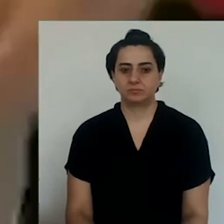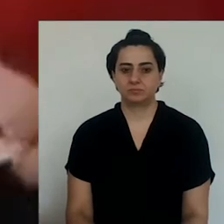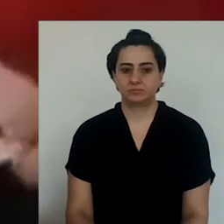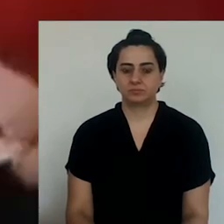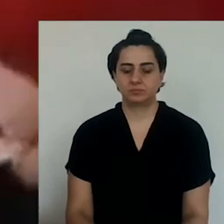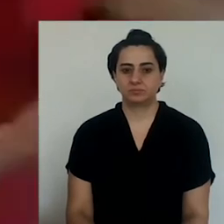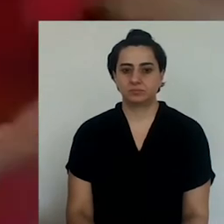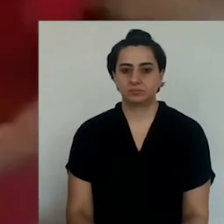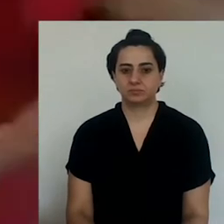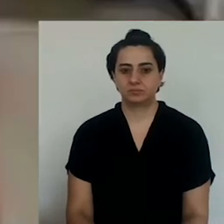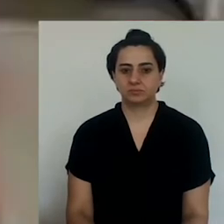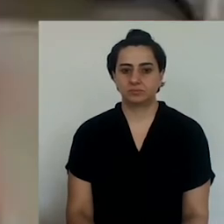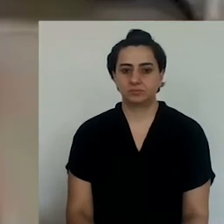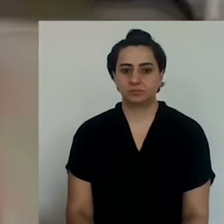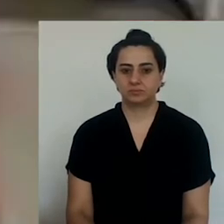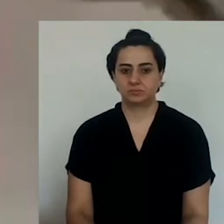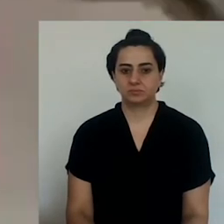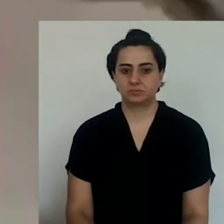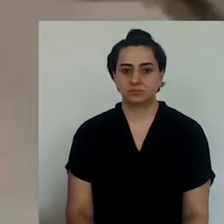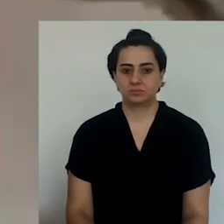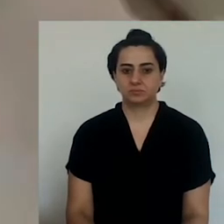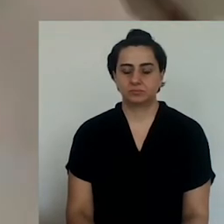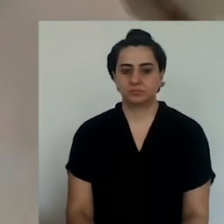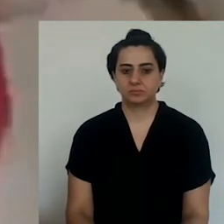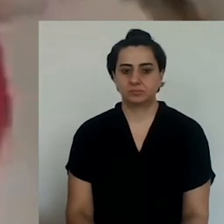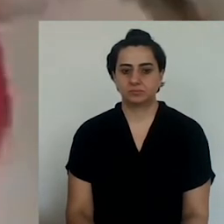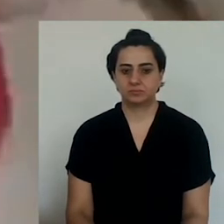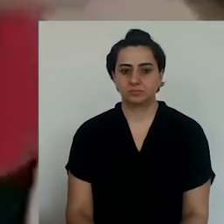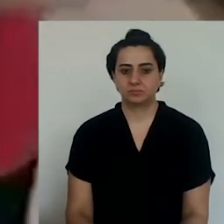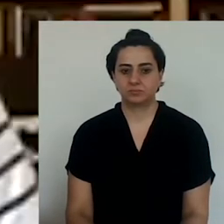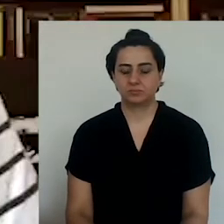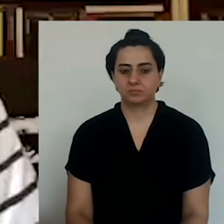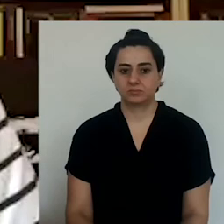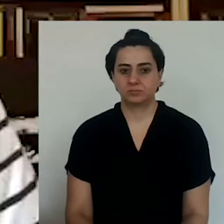So it's not going to be so finely chopped.